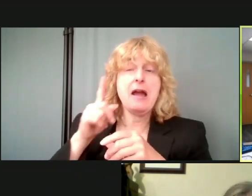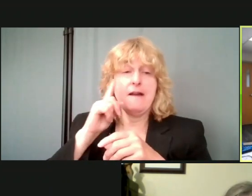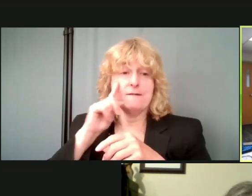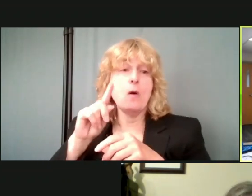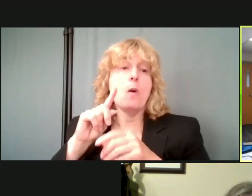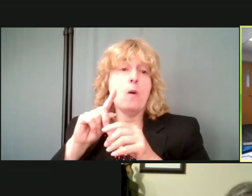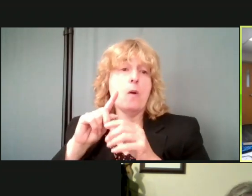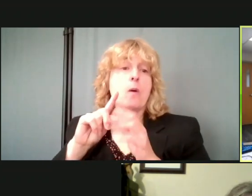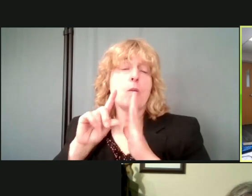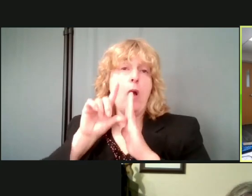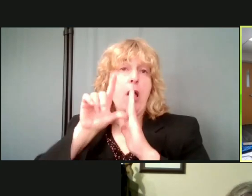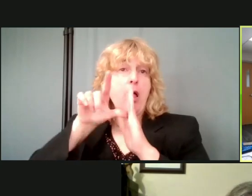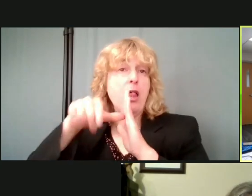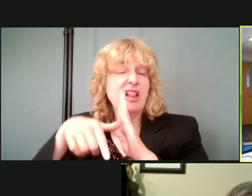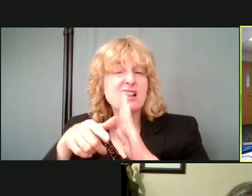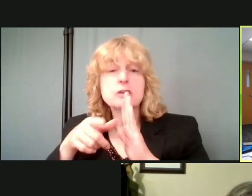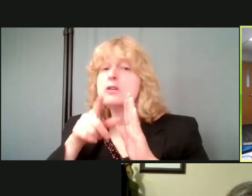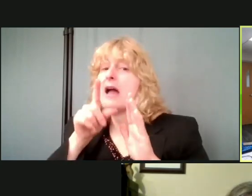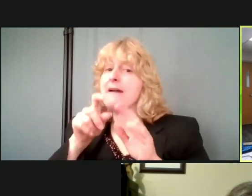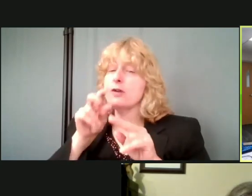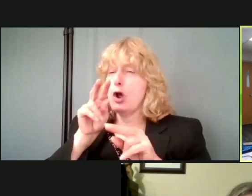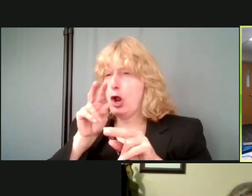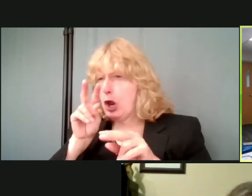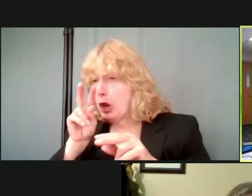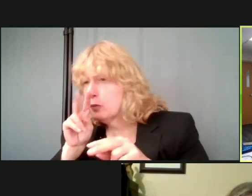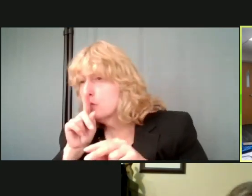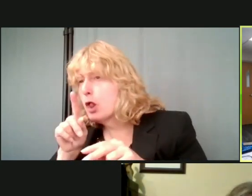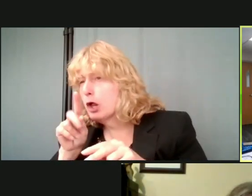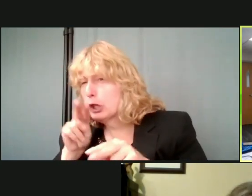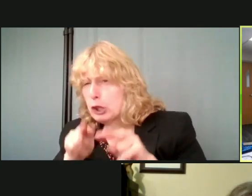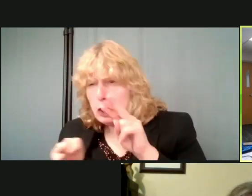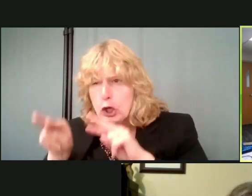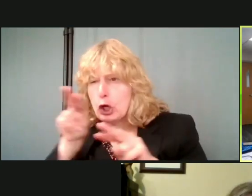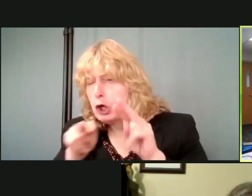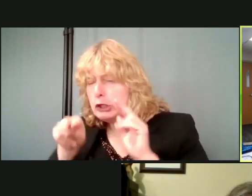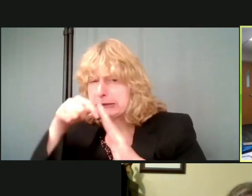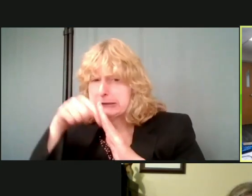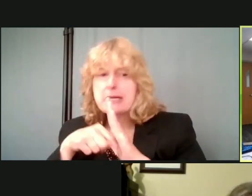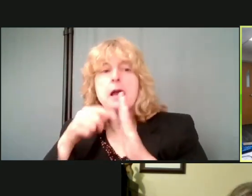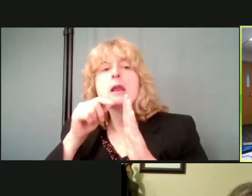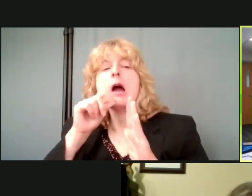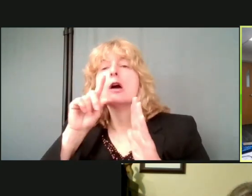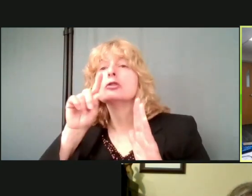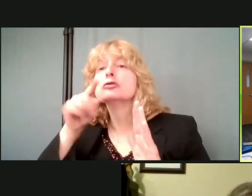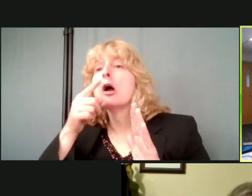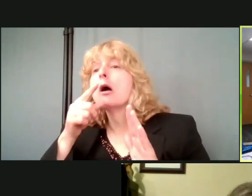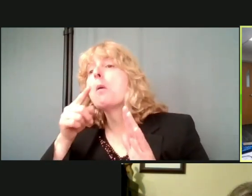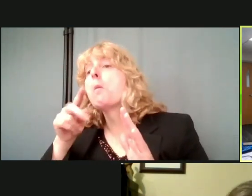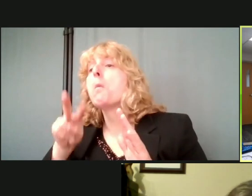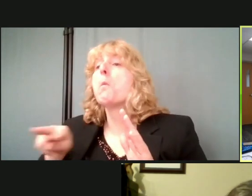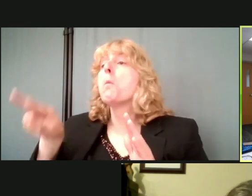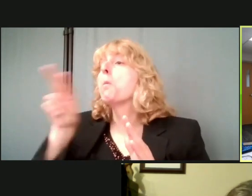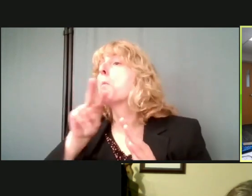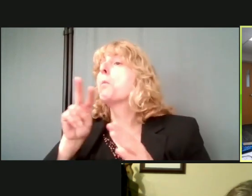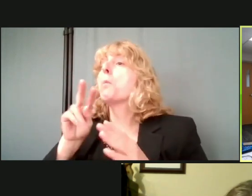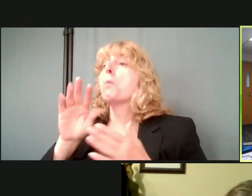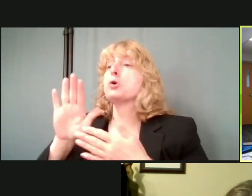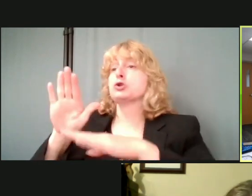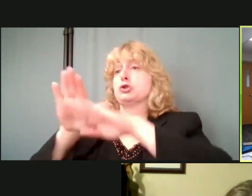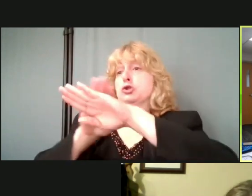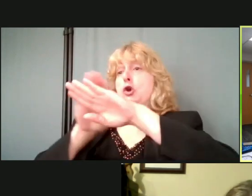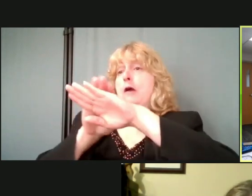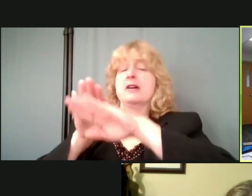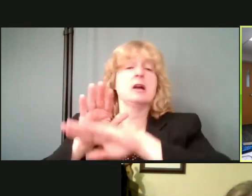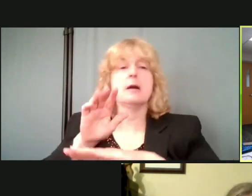and look not just superficially because you may not see it and you won't smell it, but you have to look, um, deep to see, um,